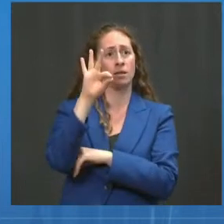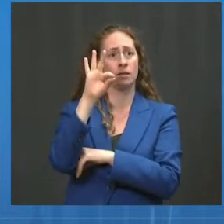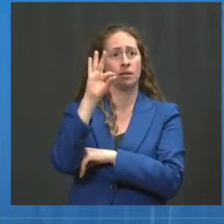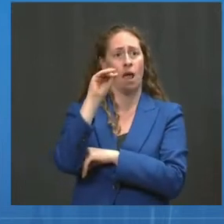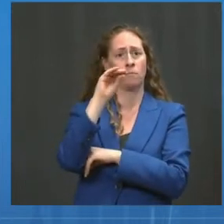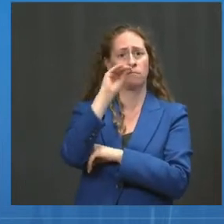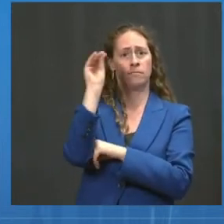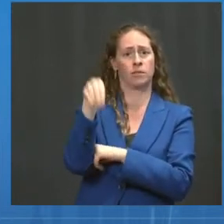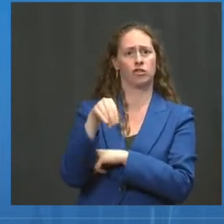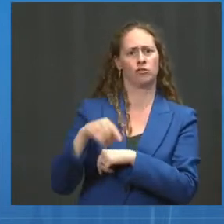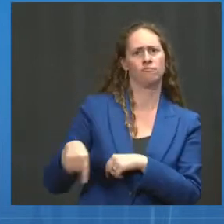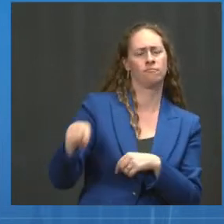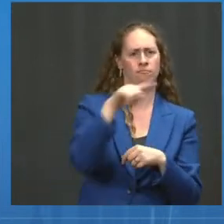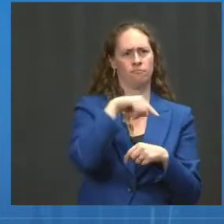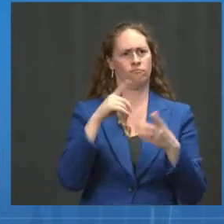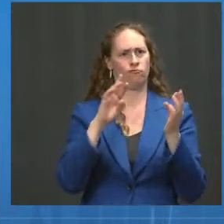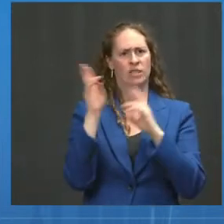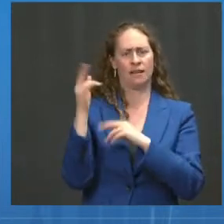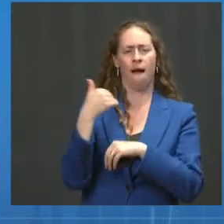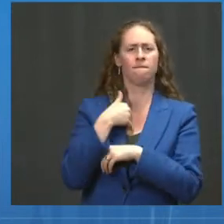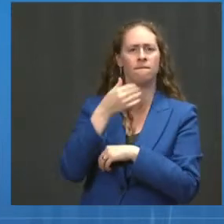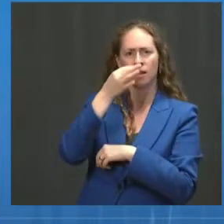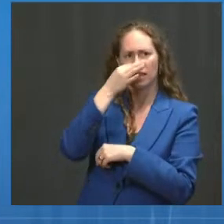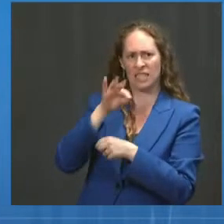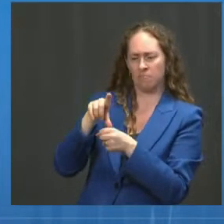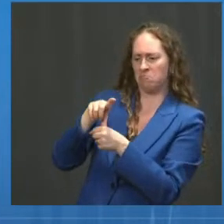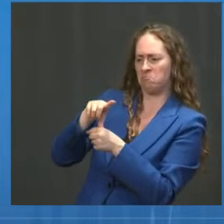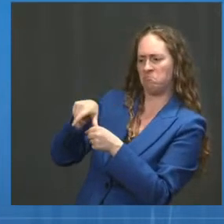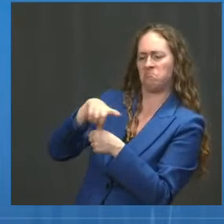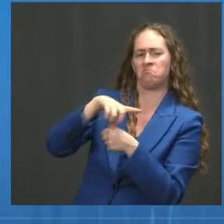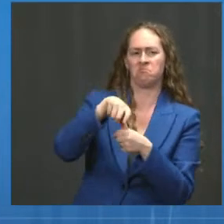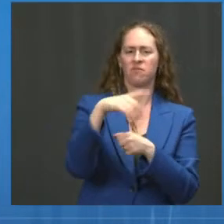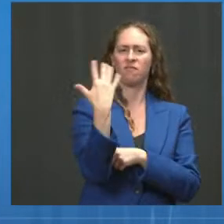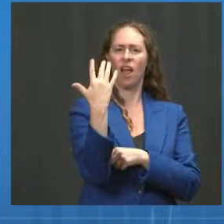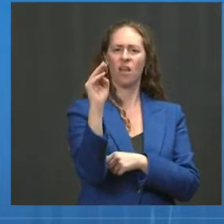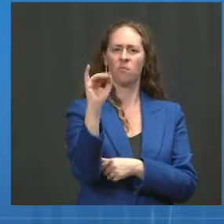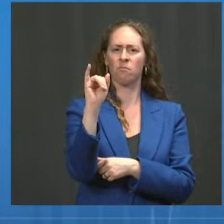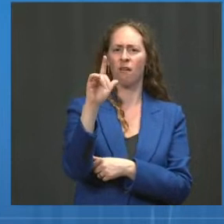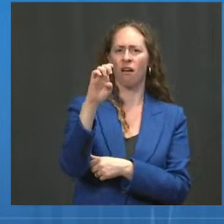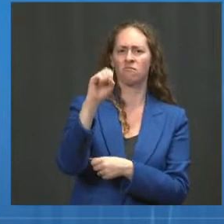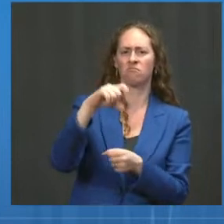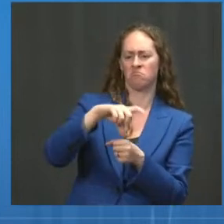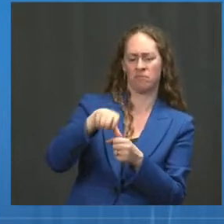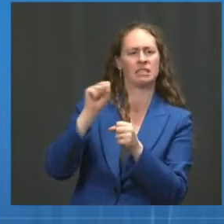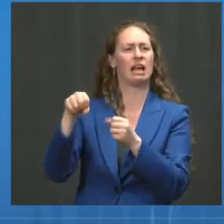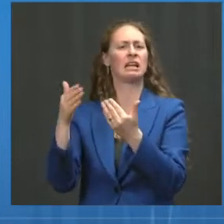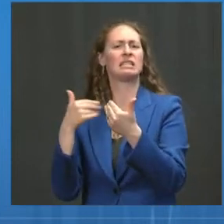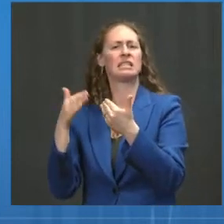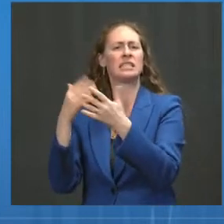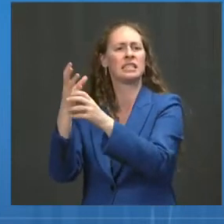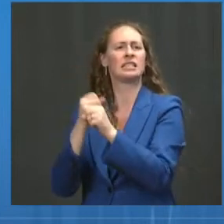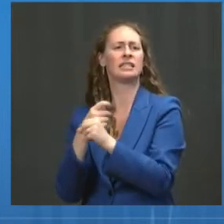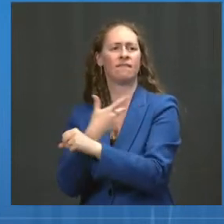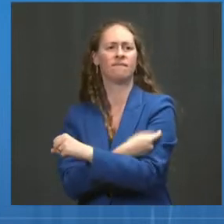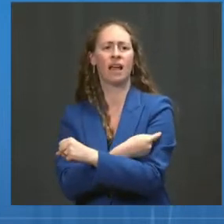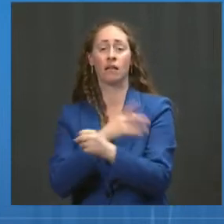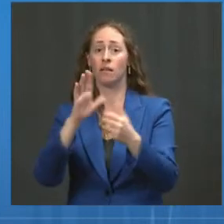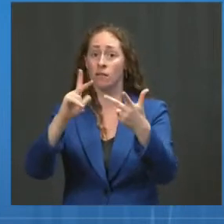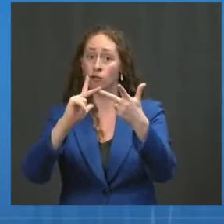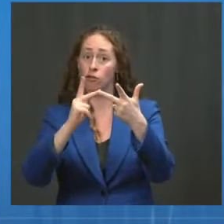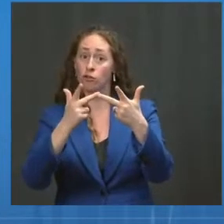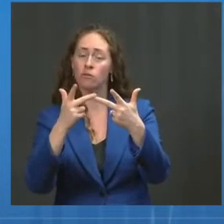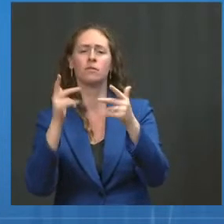within five miles of where they live. And importantly, boosters will be free regardless